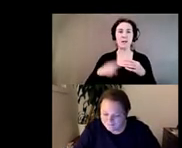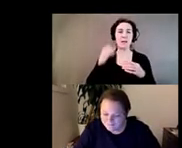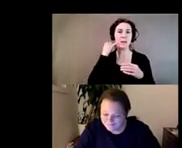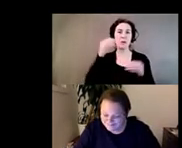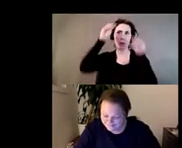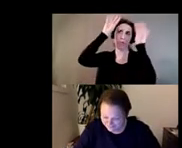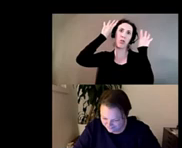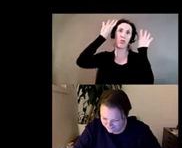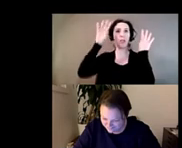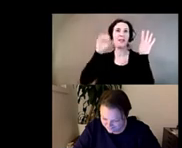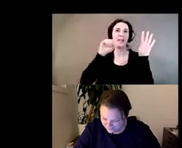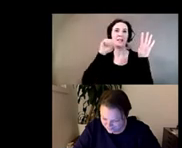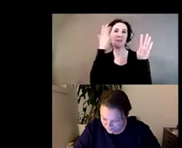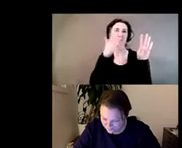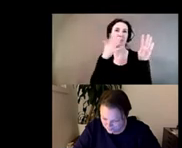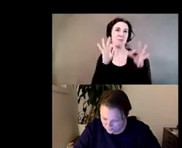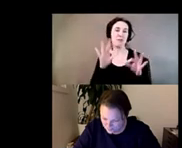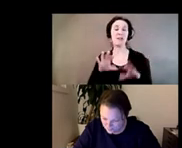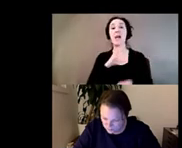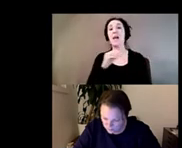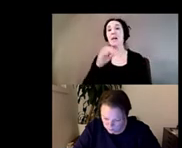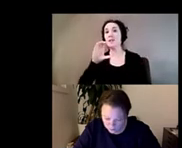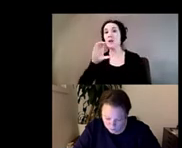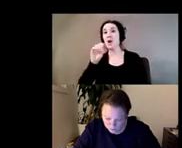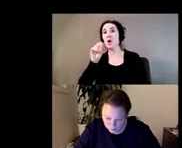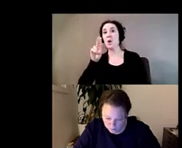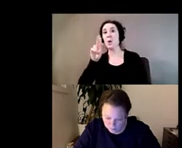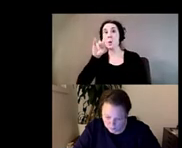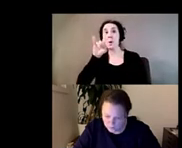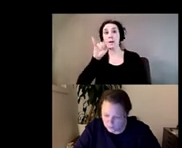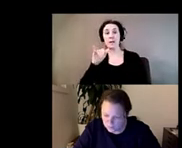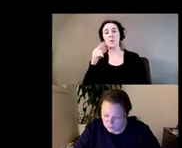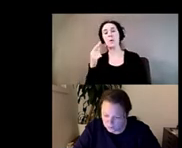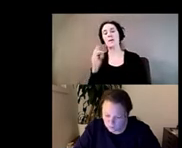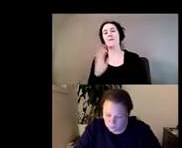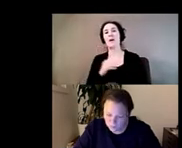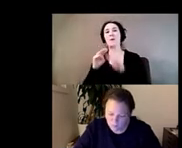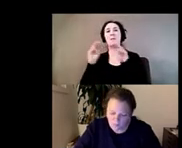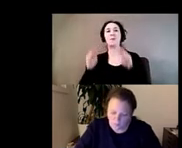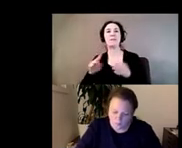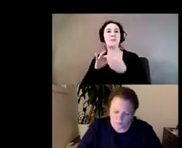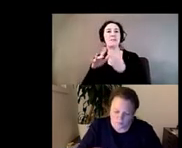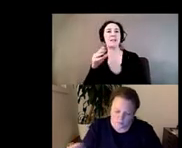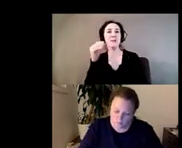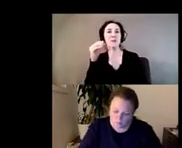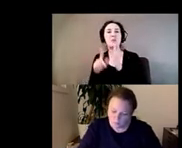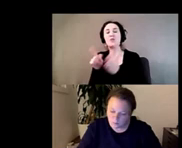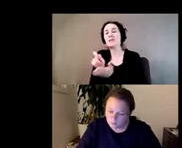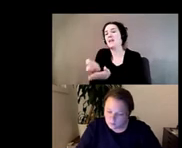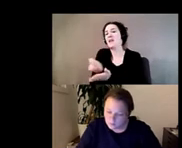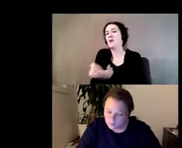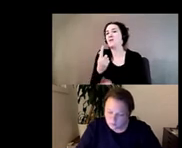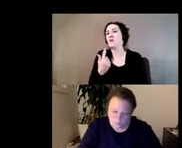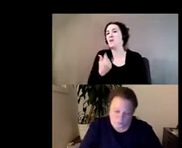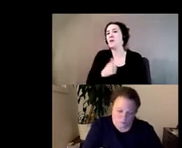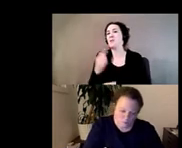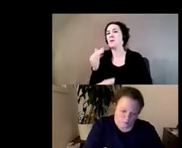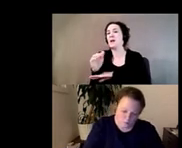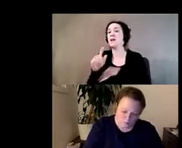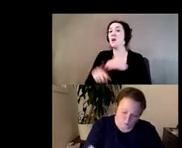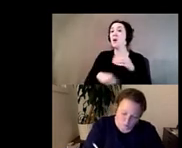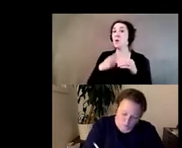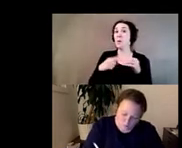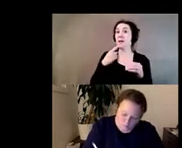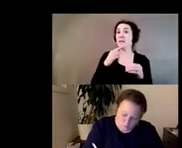and Courtney who is one of our museum studies students who's note-taking for us when I say your name she'll